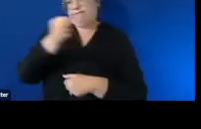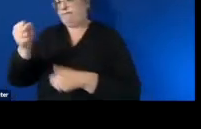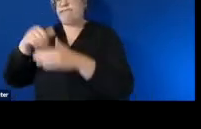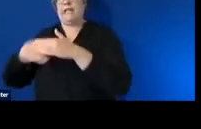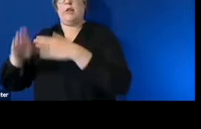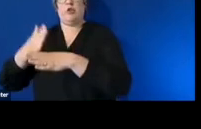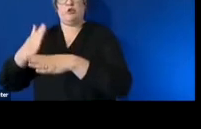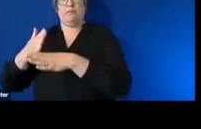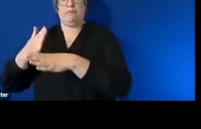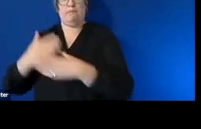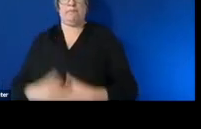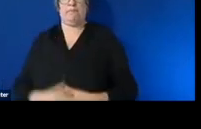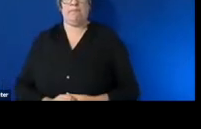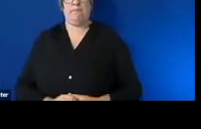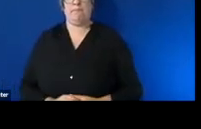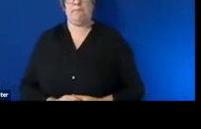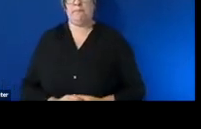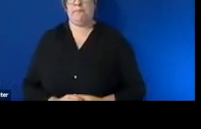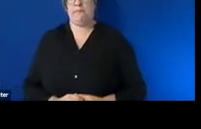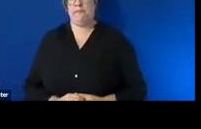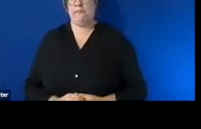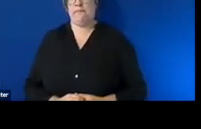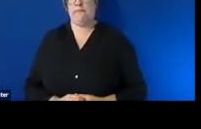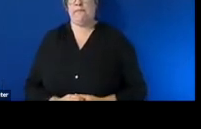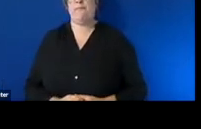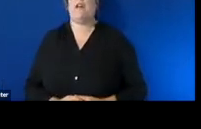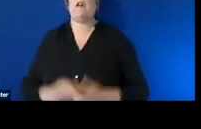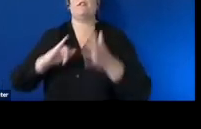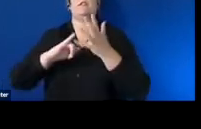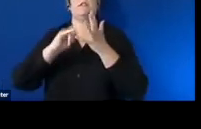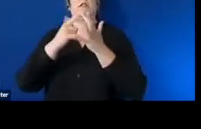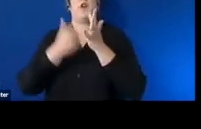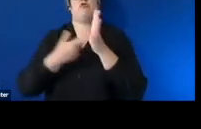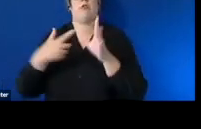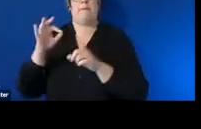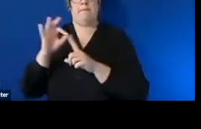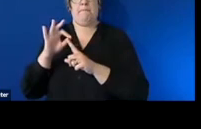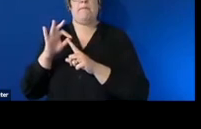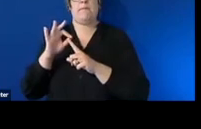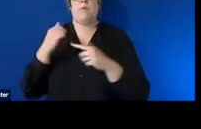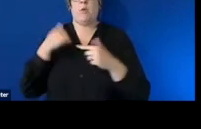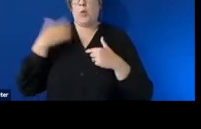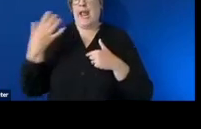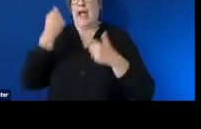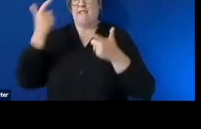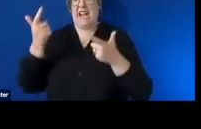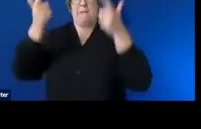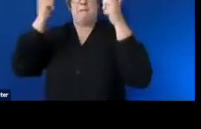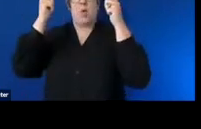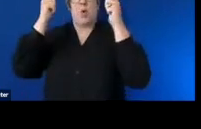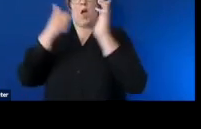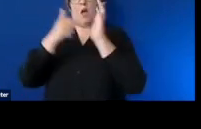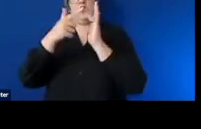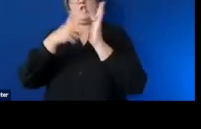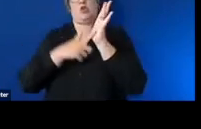um yeah look we have um we have an employer toolkit that's available to